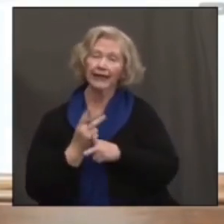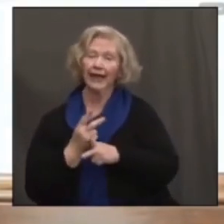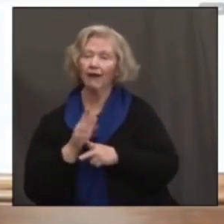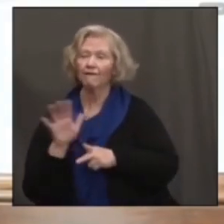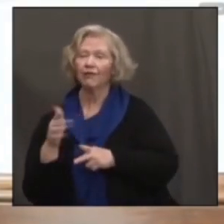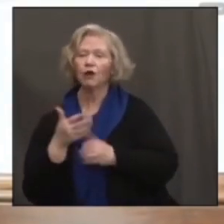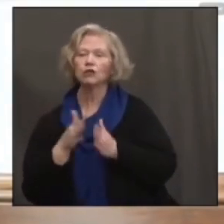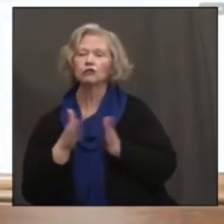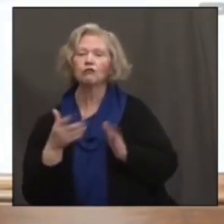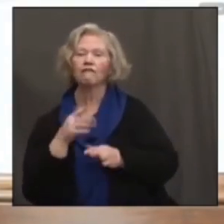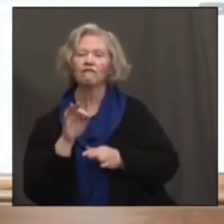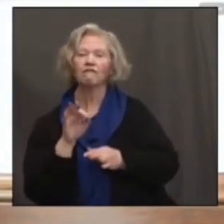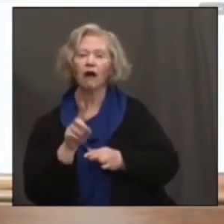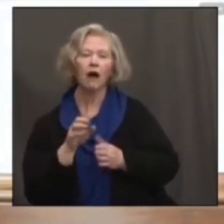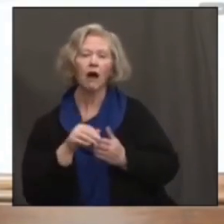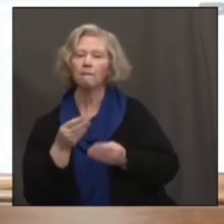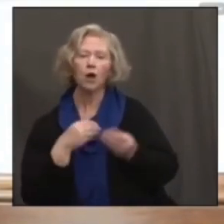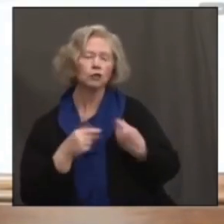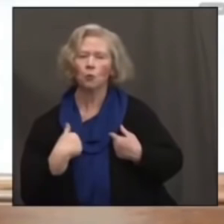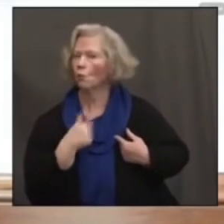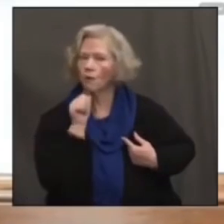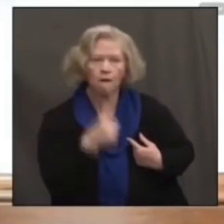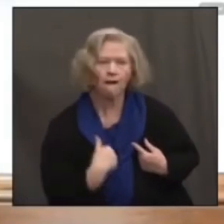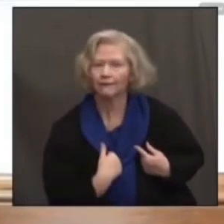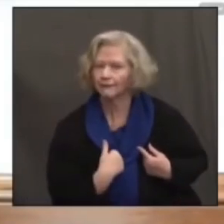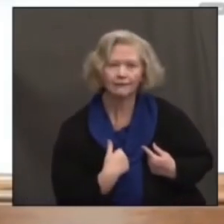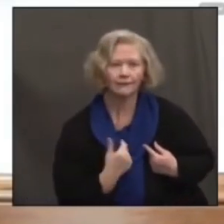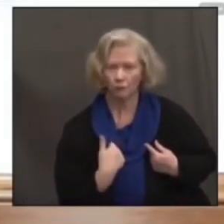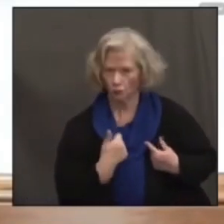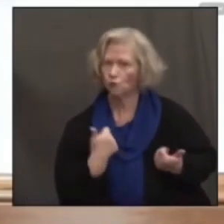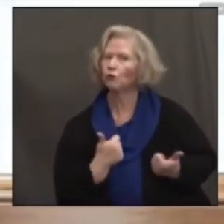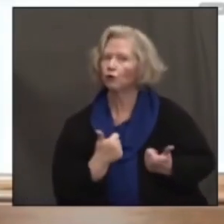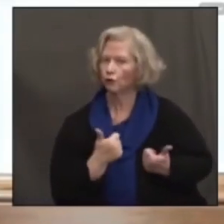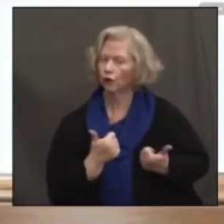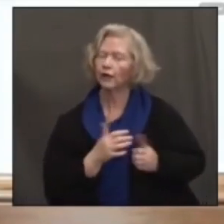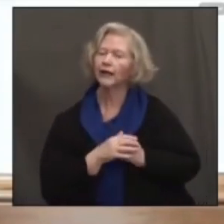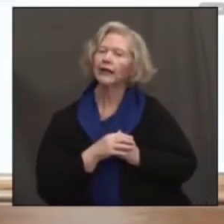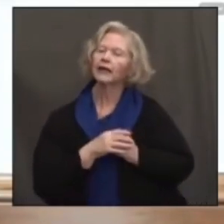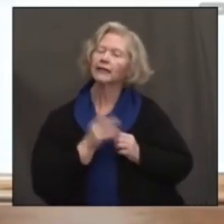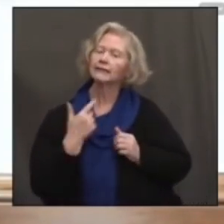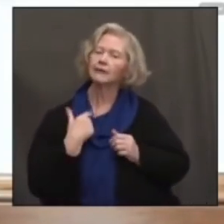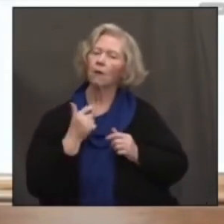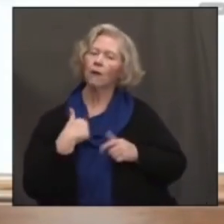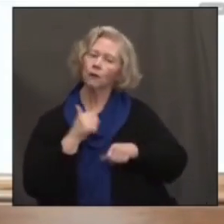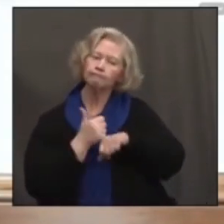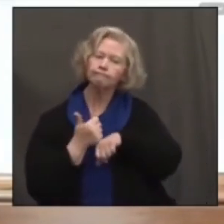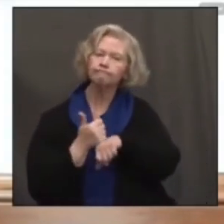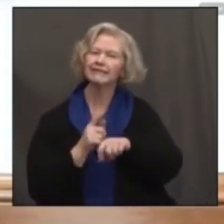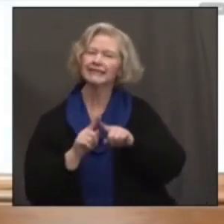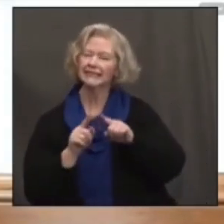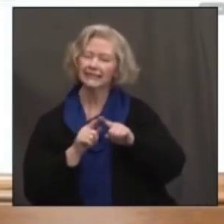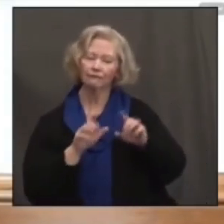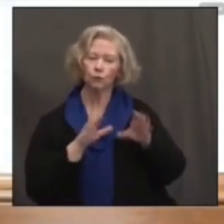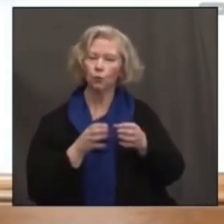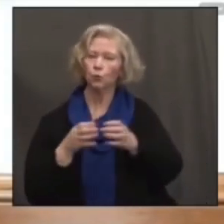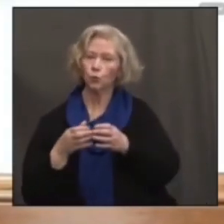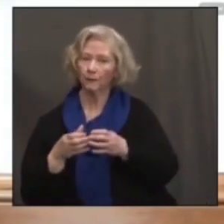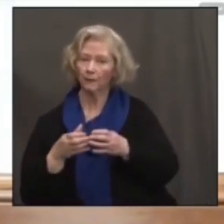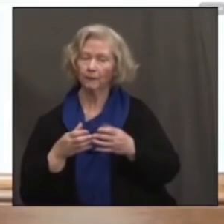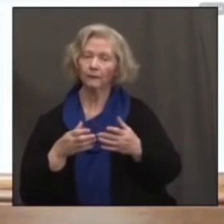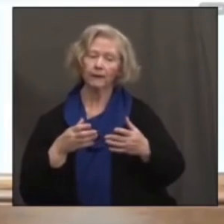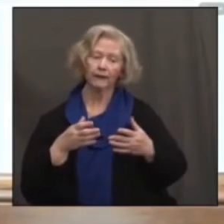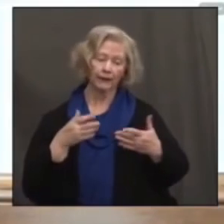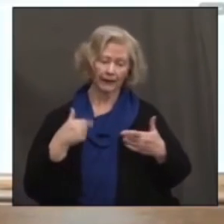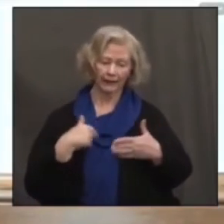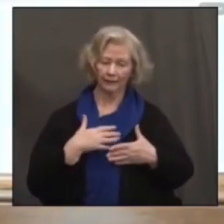general fund, their budget. So we're going to be looking at this. We're putting together various groups within our administration led by